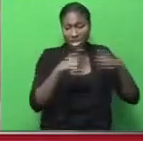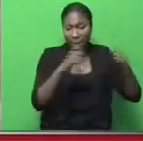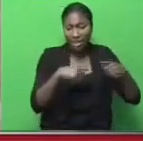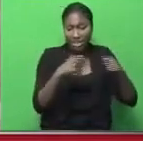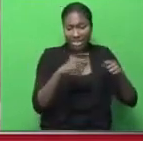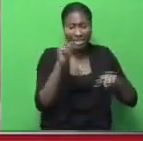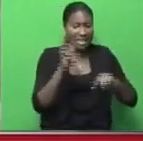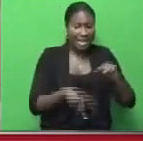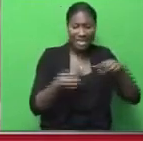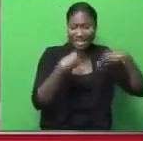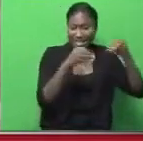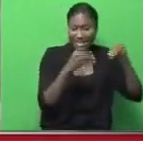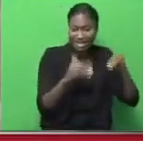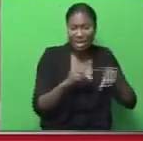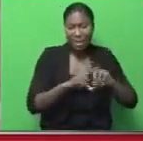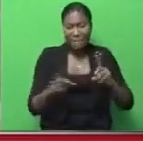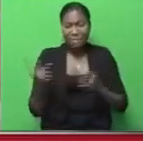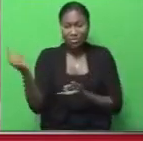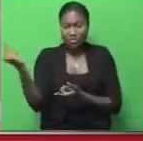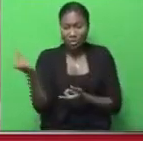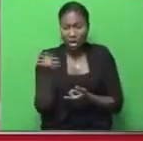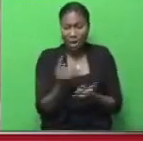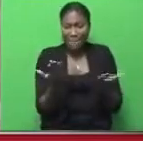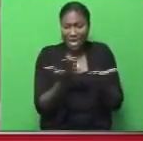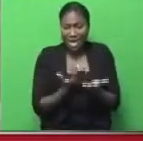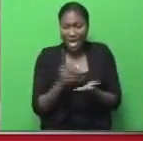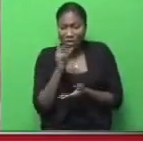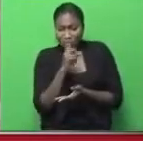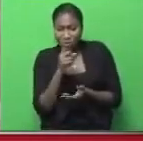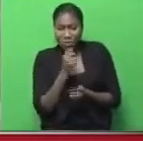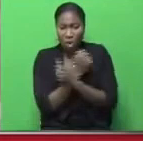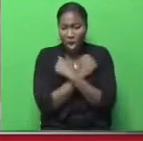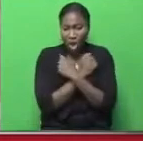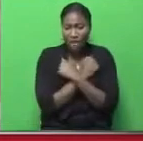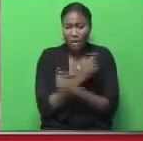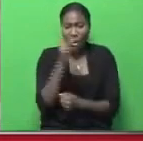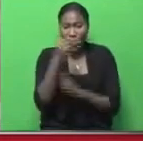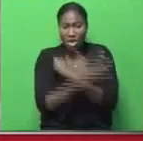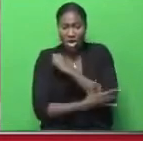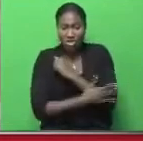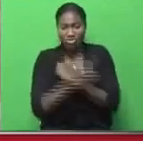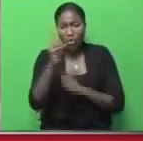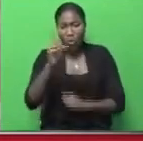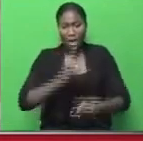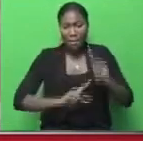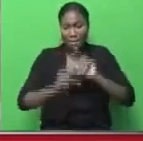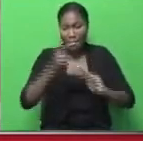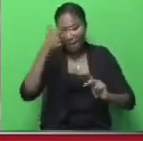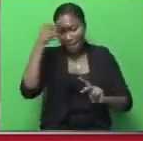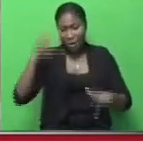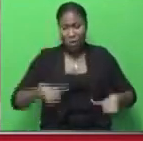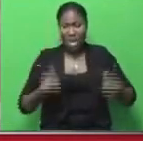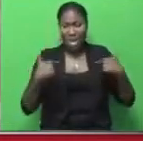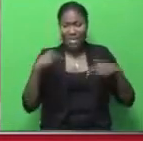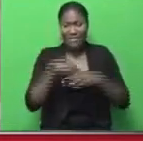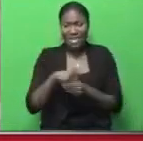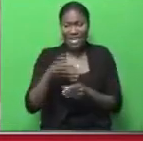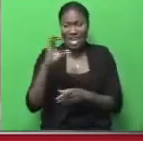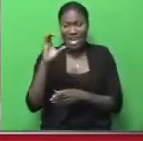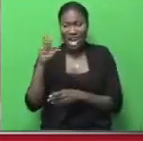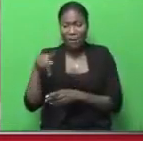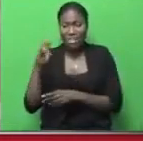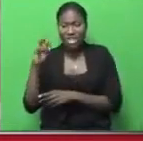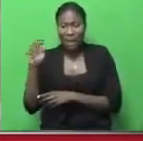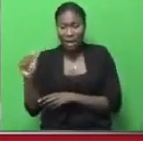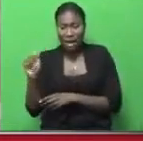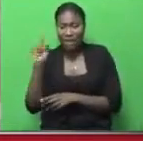Calcutta ship, you come here to pretend that you love one country, one people, because you live in Carapachaima for a year.